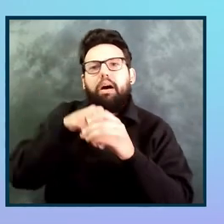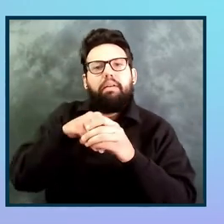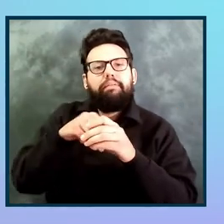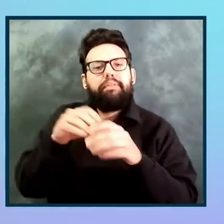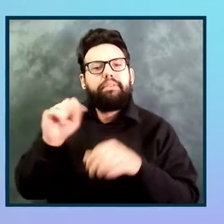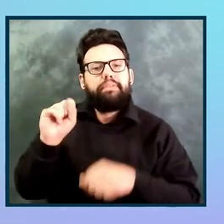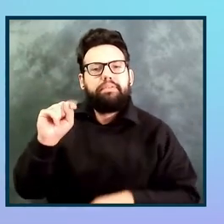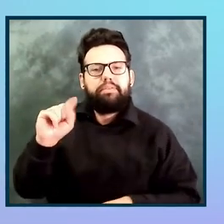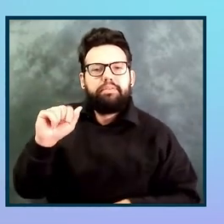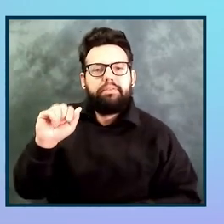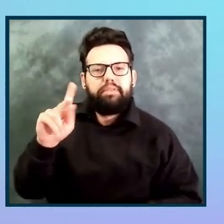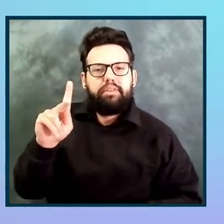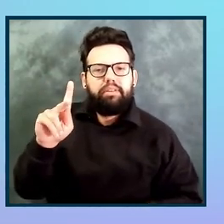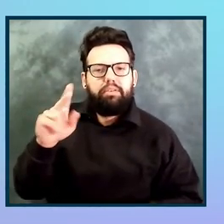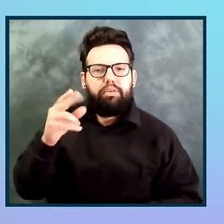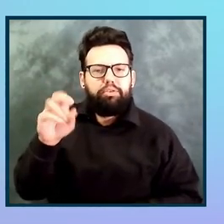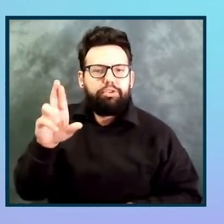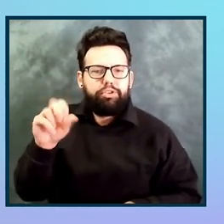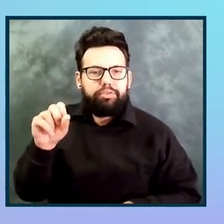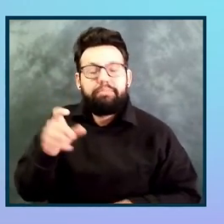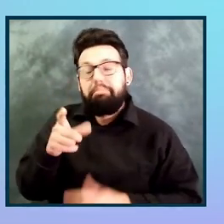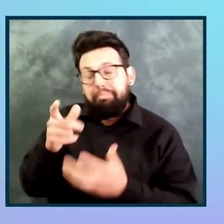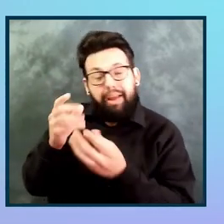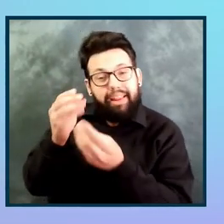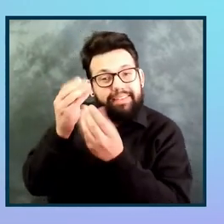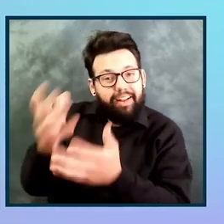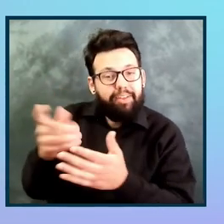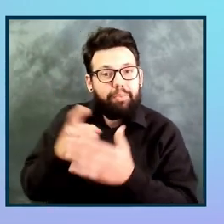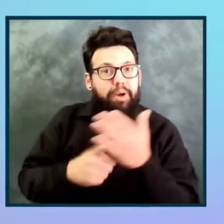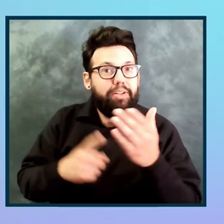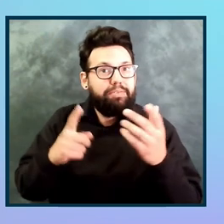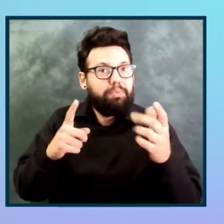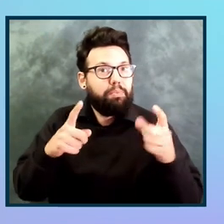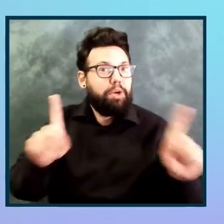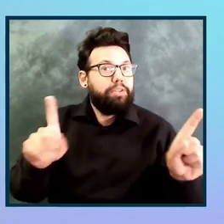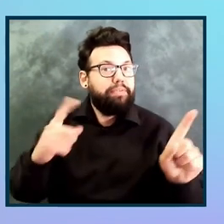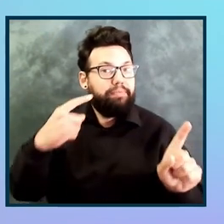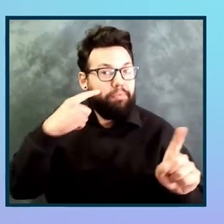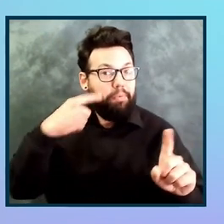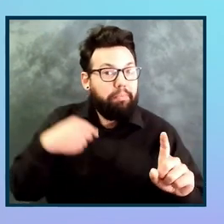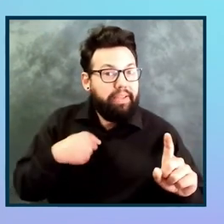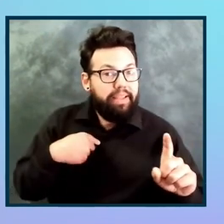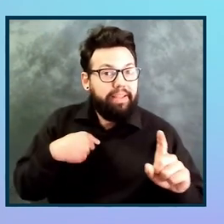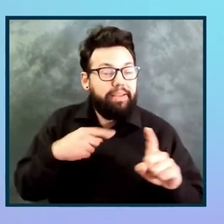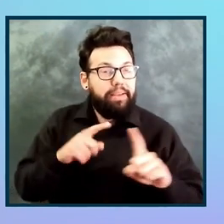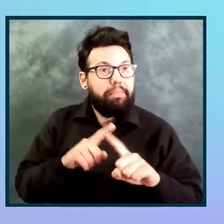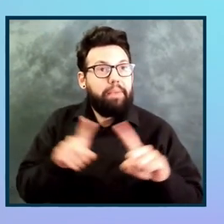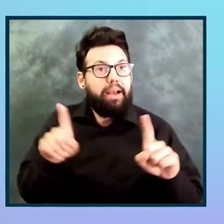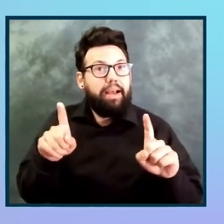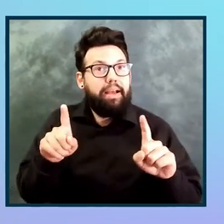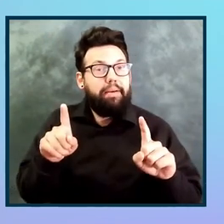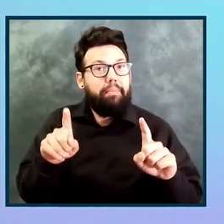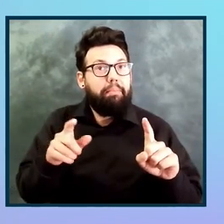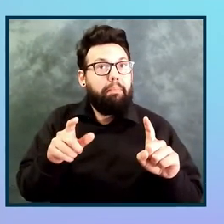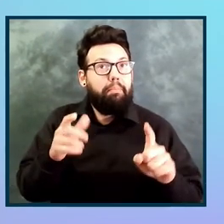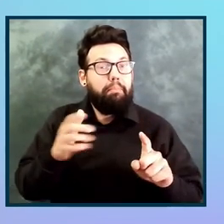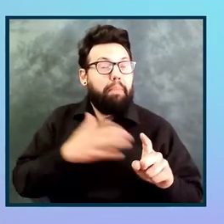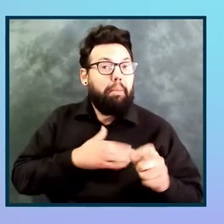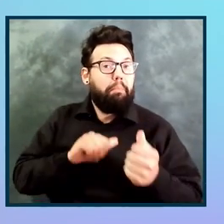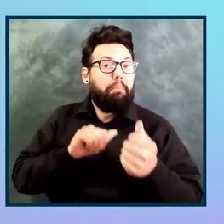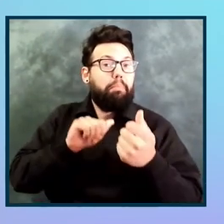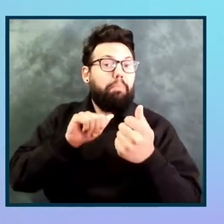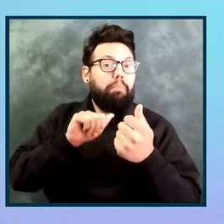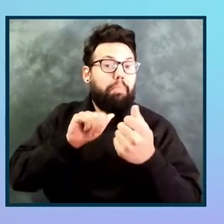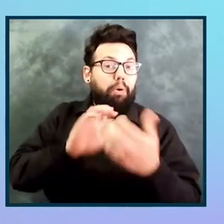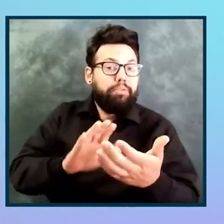I could tell you what's worked for me, but I don't know that I would say this is always a good fit for everyone, because some of this